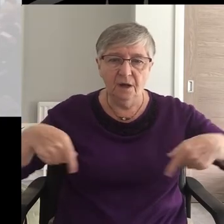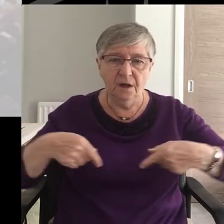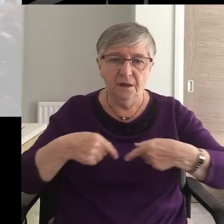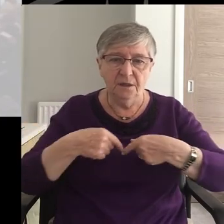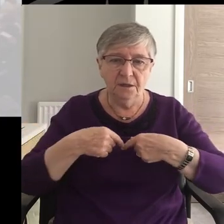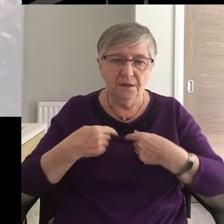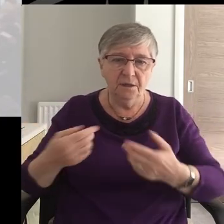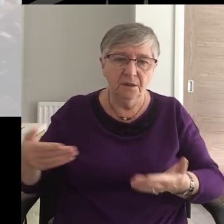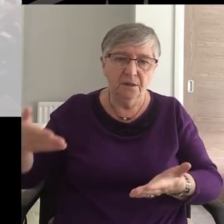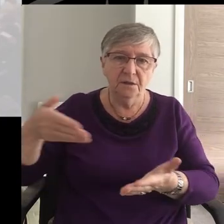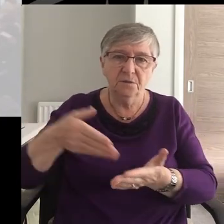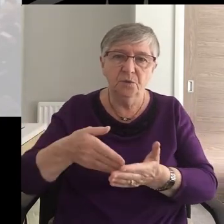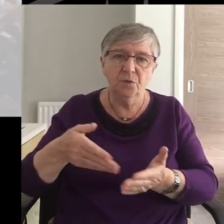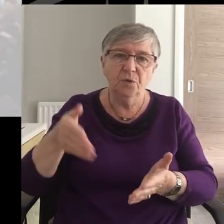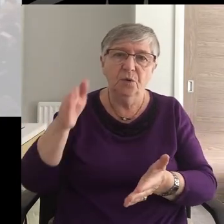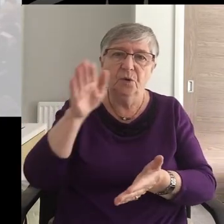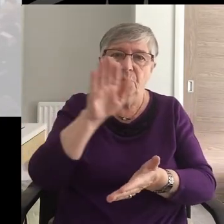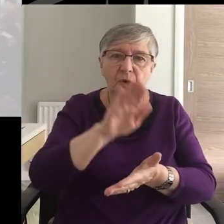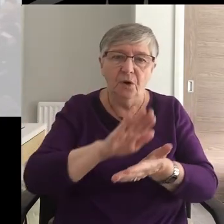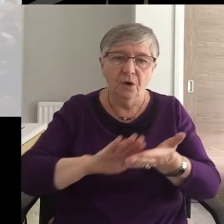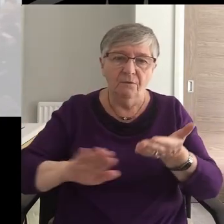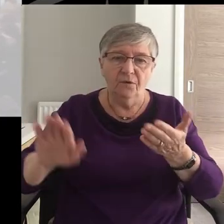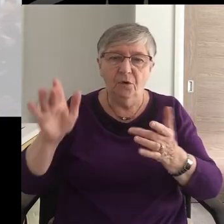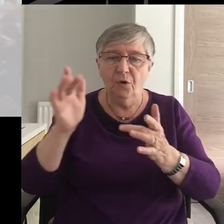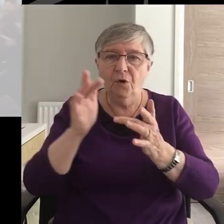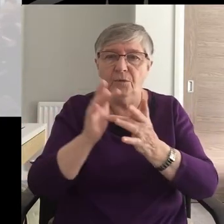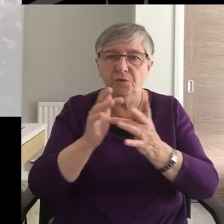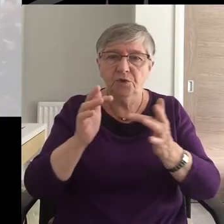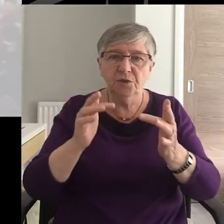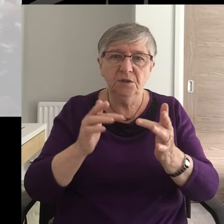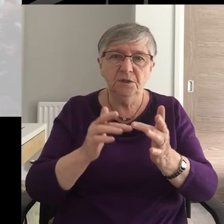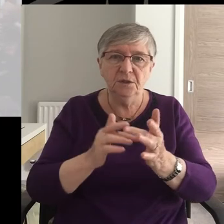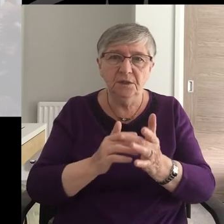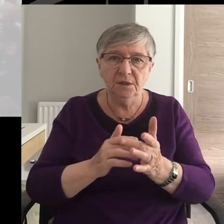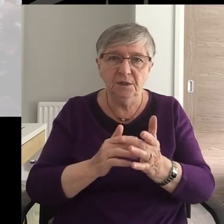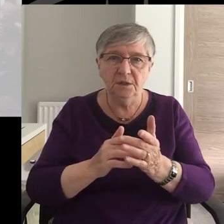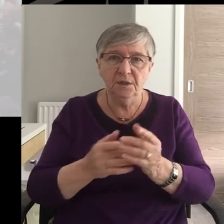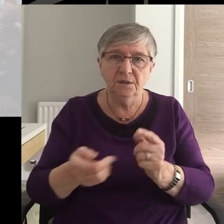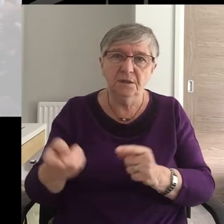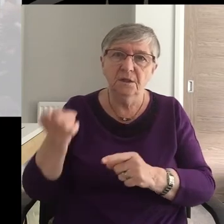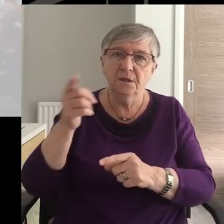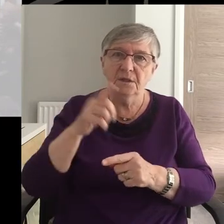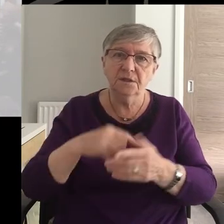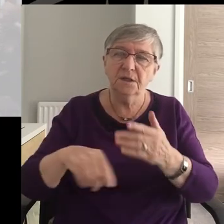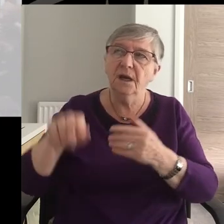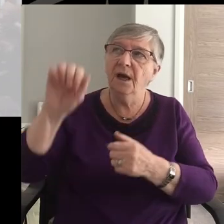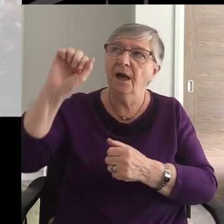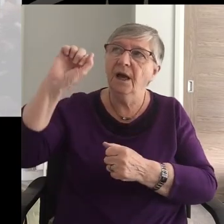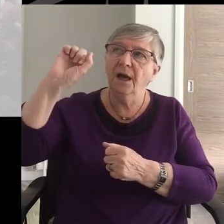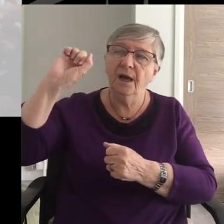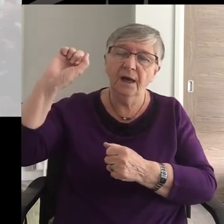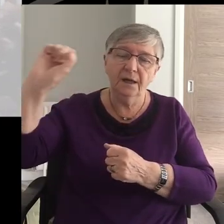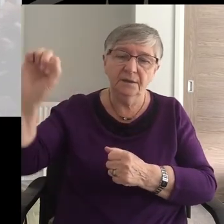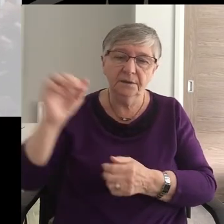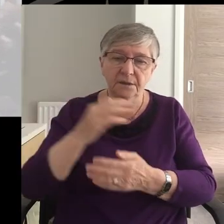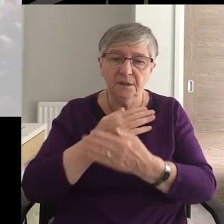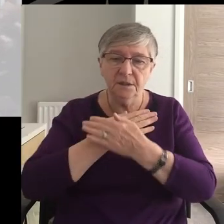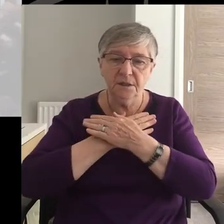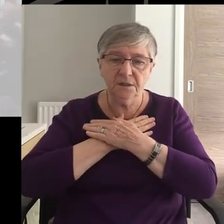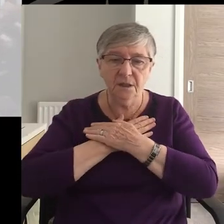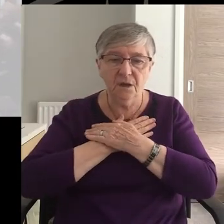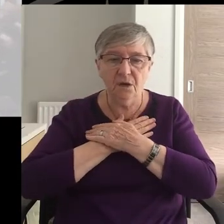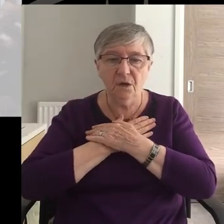us more From Jesus and